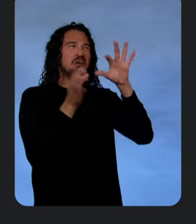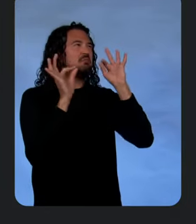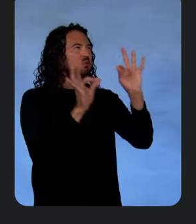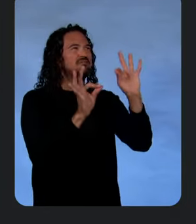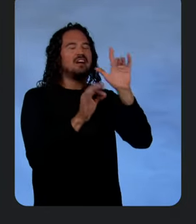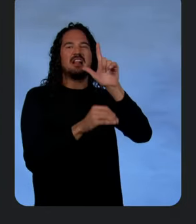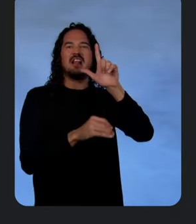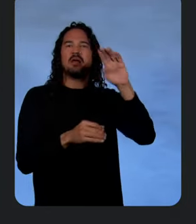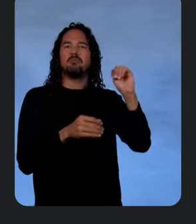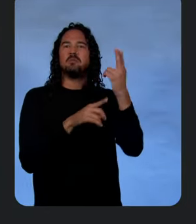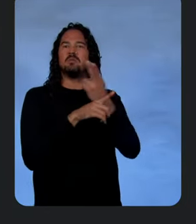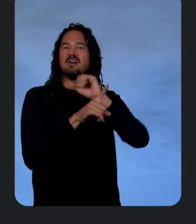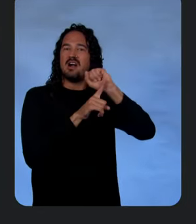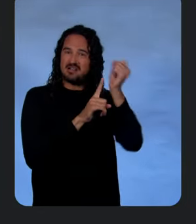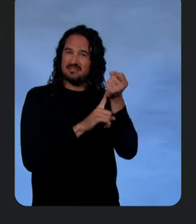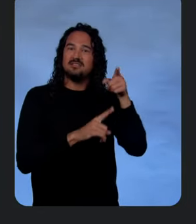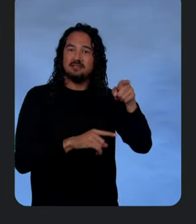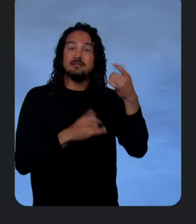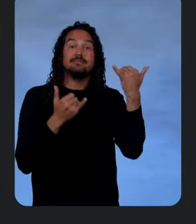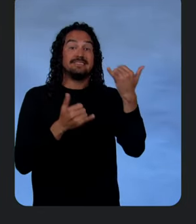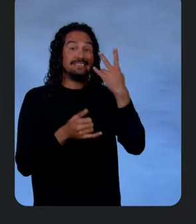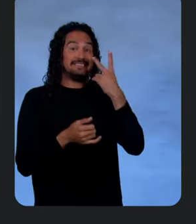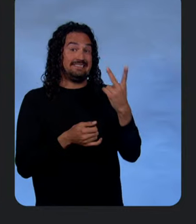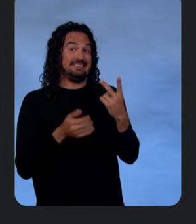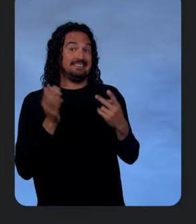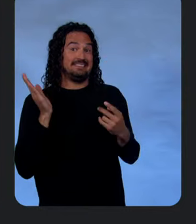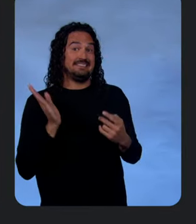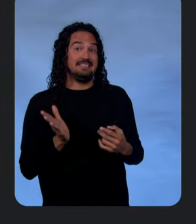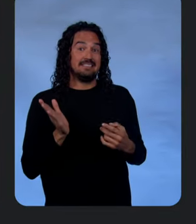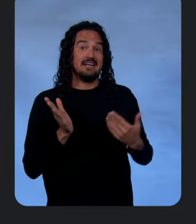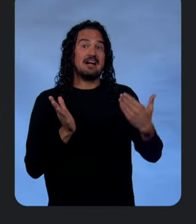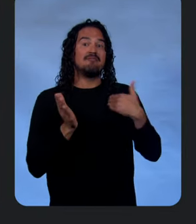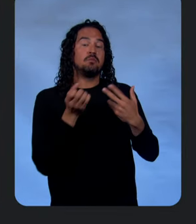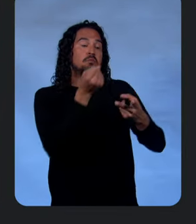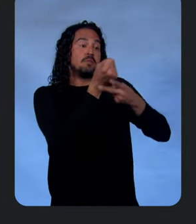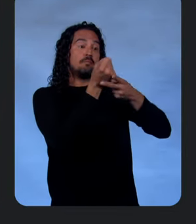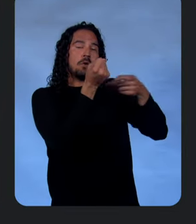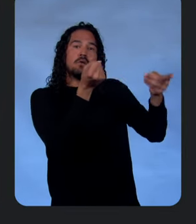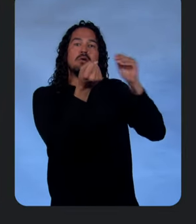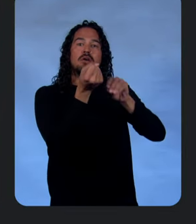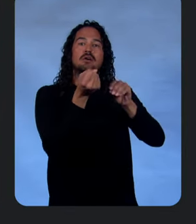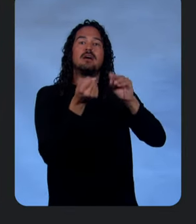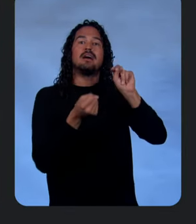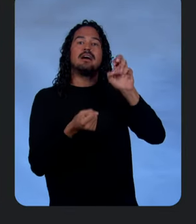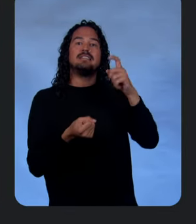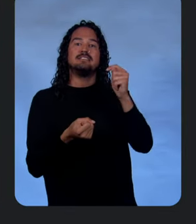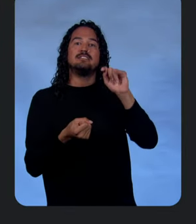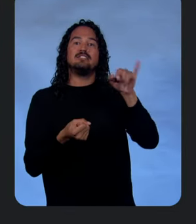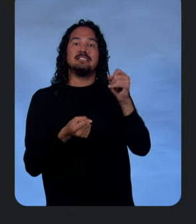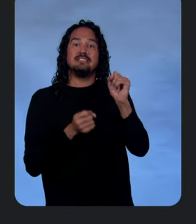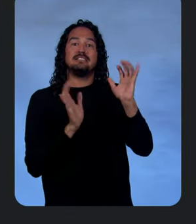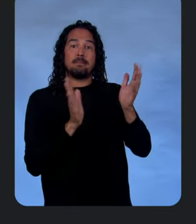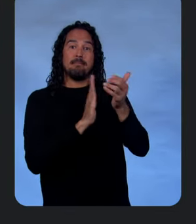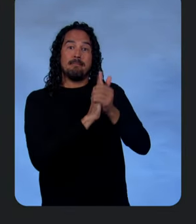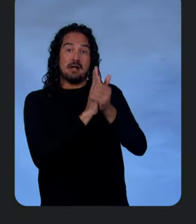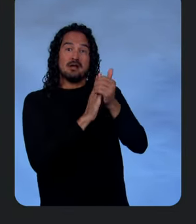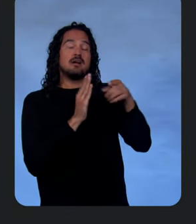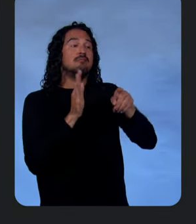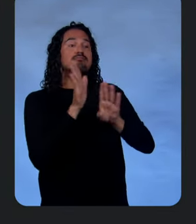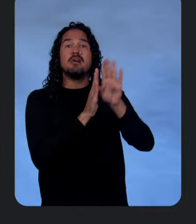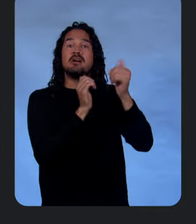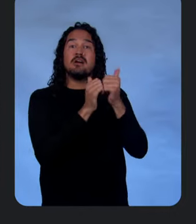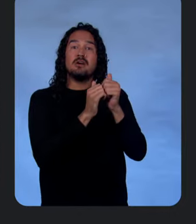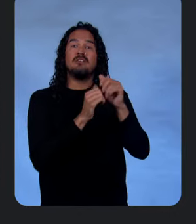So, as you can see here, we have our repo with an Next.js chatbot, of course. It's built with the Vercel AI SDK,